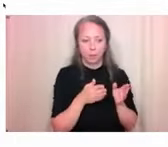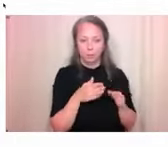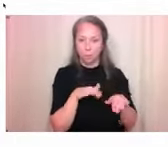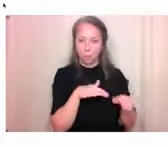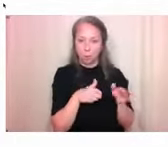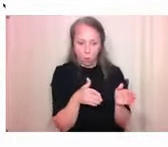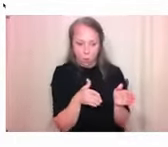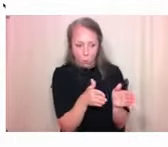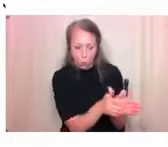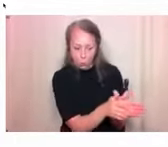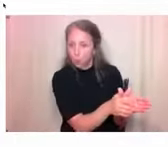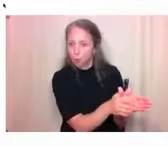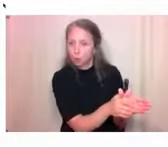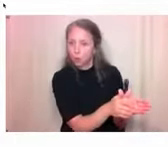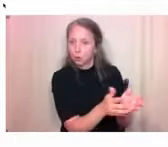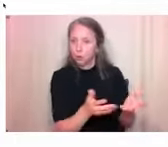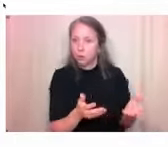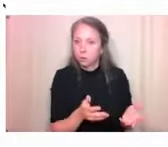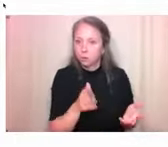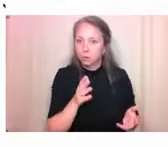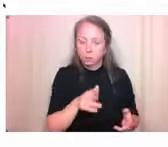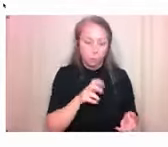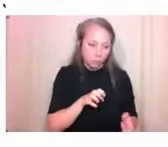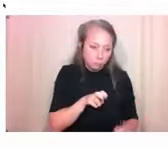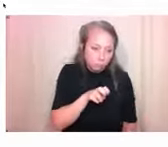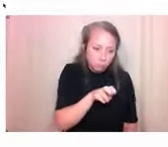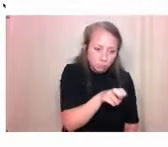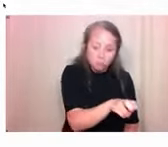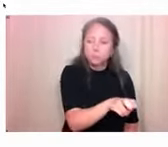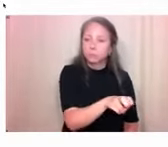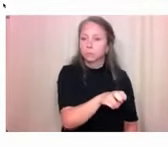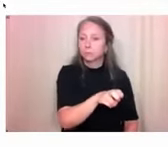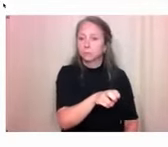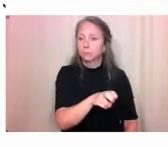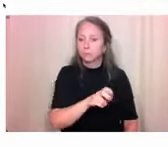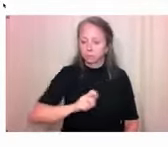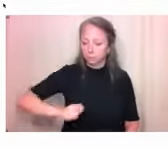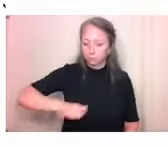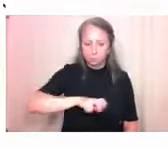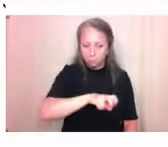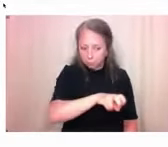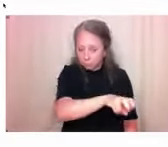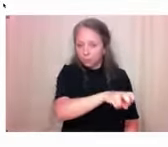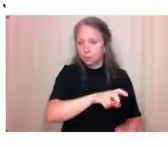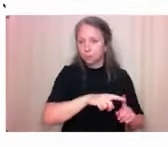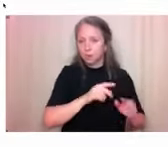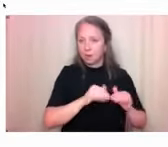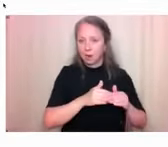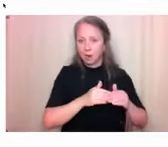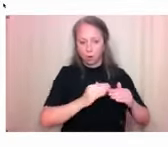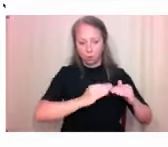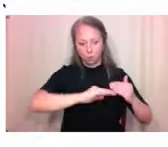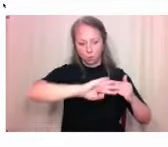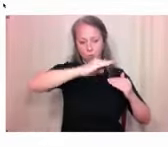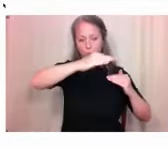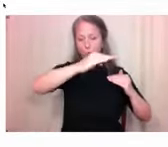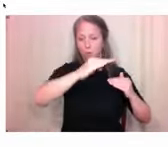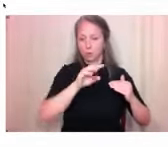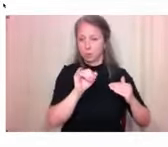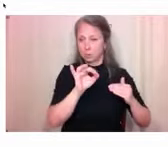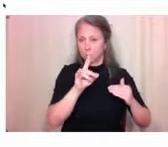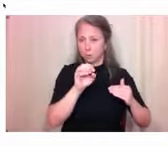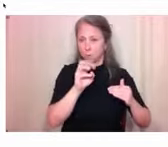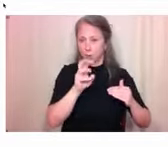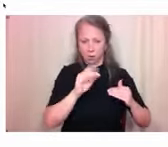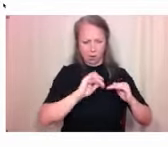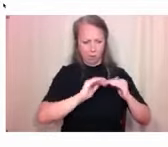wheeled mobility device and, you know, really needed to get onto the sidewalk, it would be impossible. So I think,